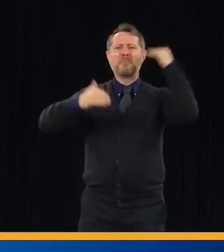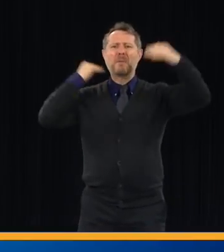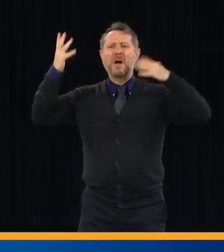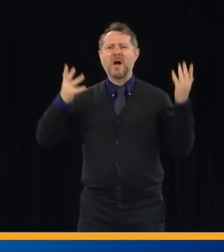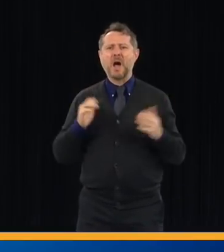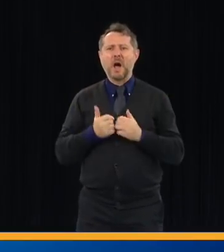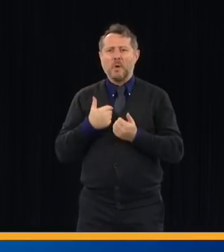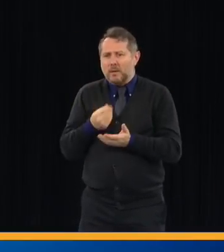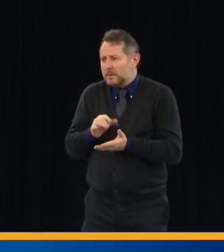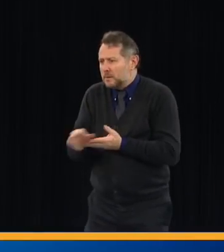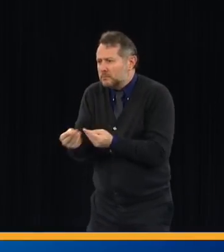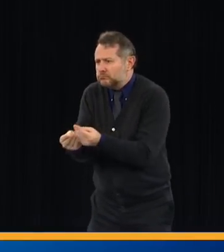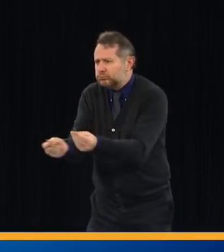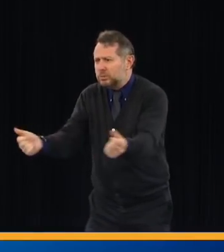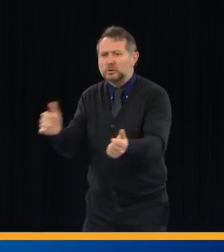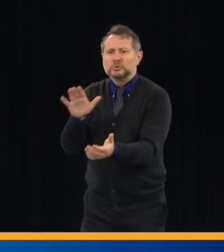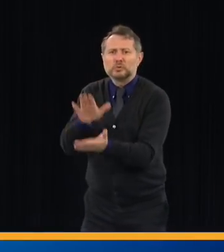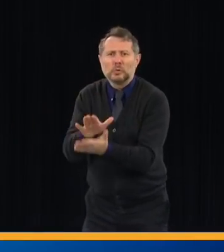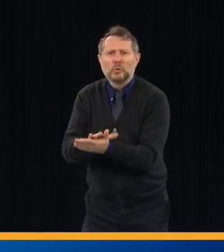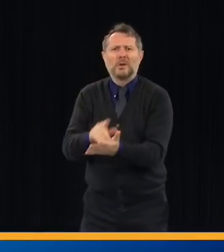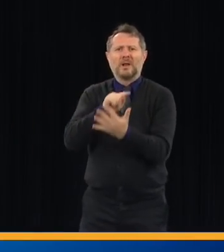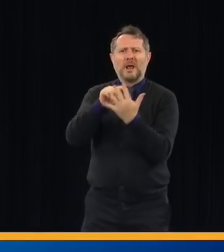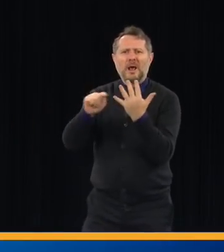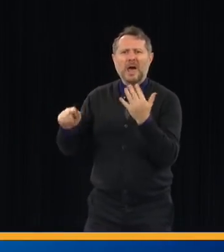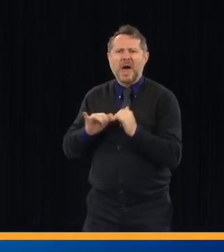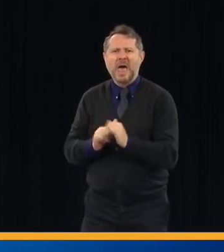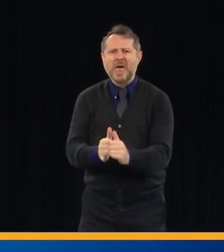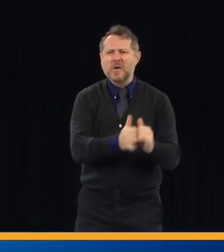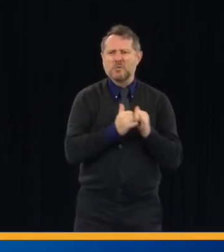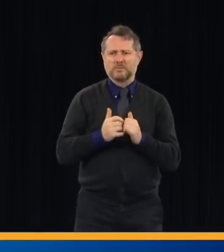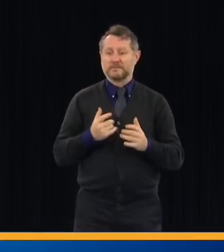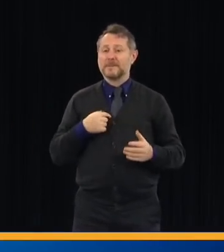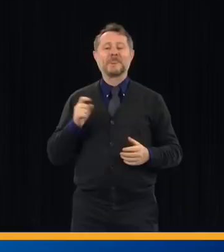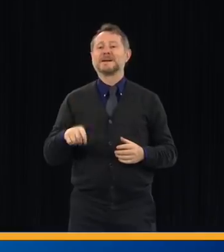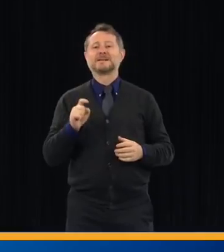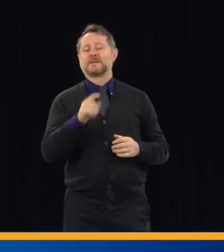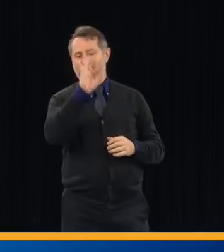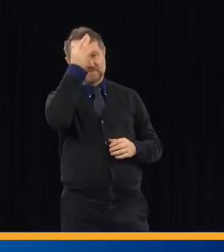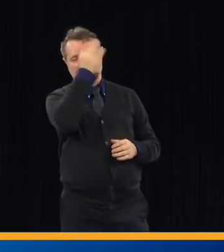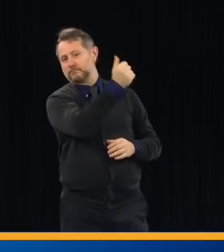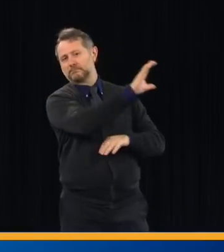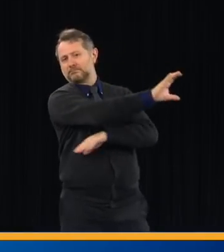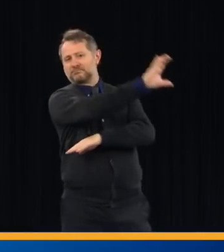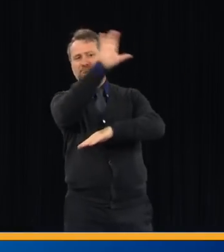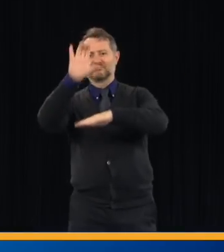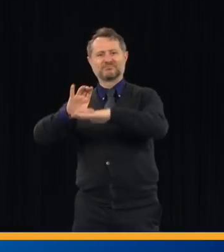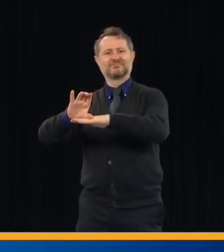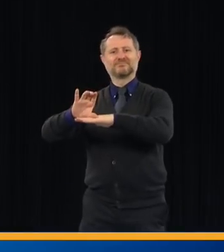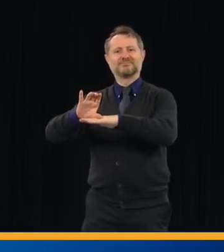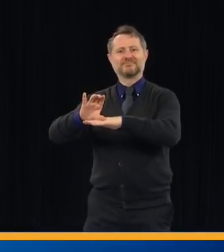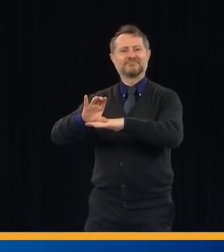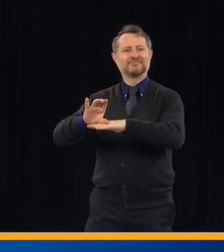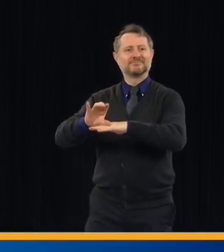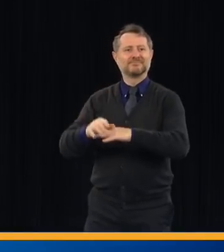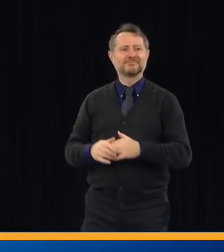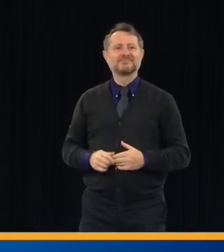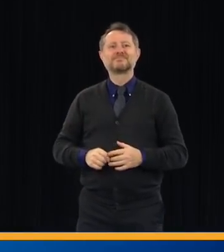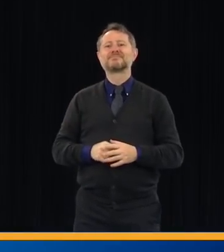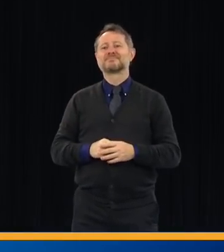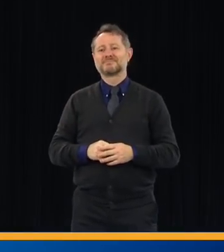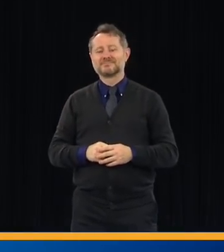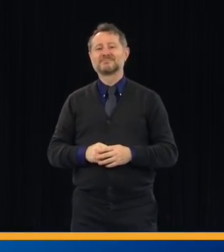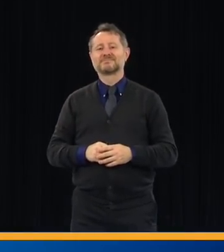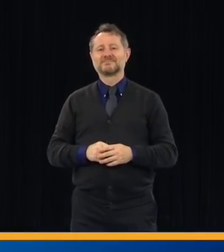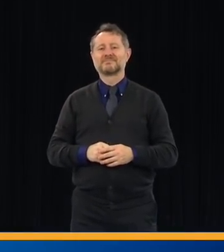And that has to happen from a federal level. There is no level